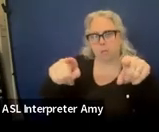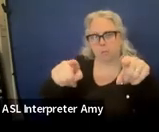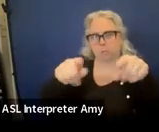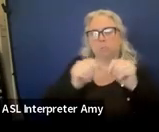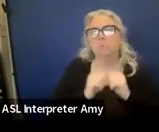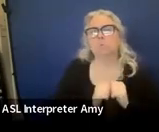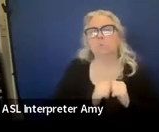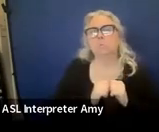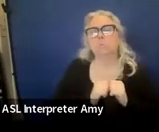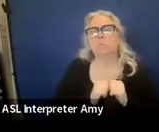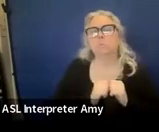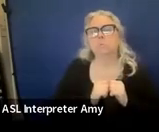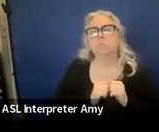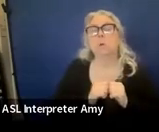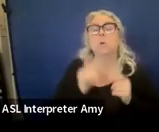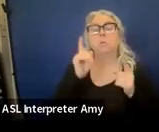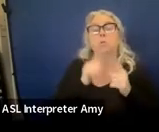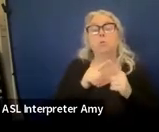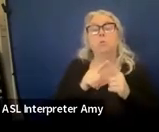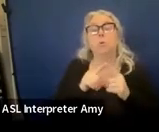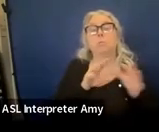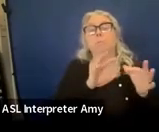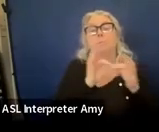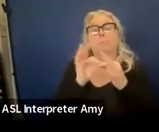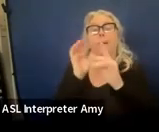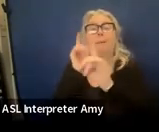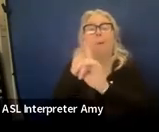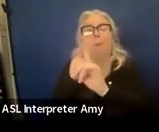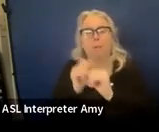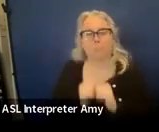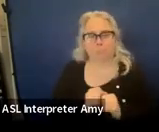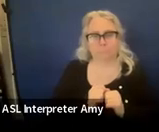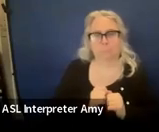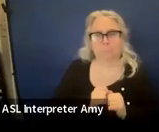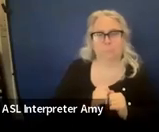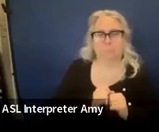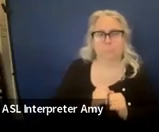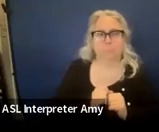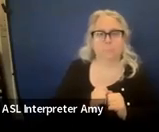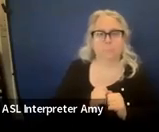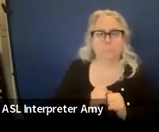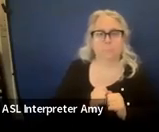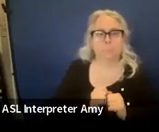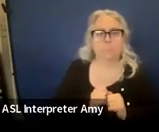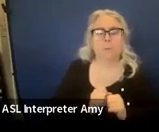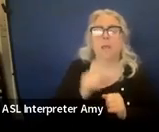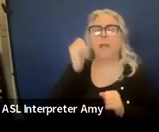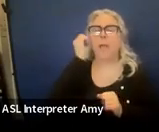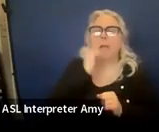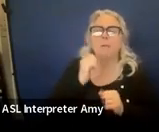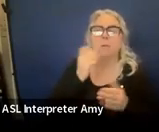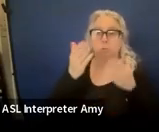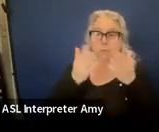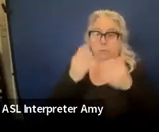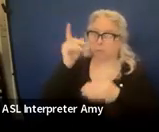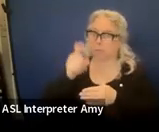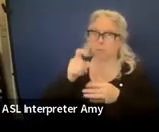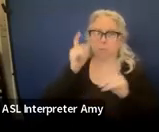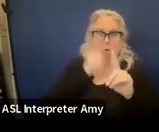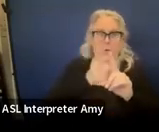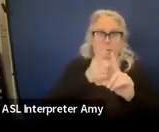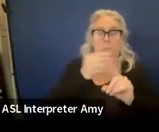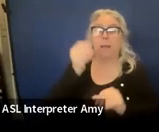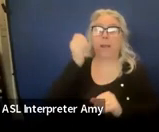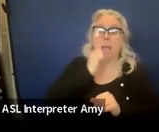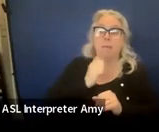a goal. And I think we'll talk more about that in a minute, too. Because every service needs a goal and every goal needs a